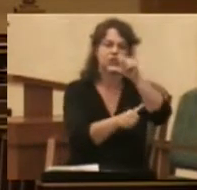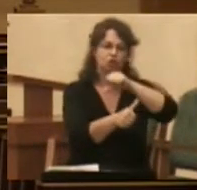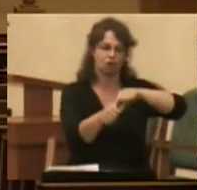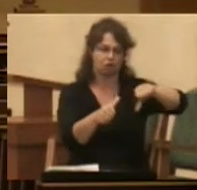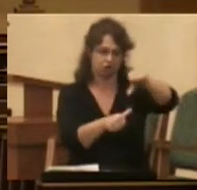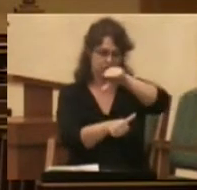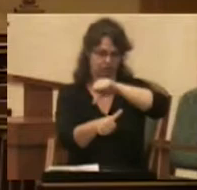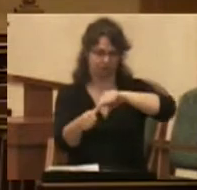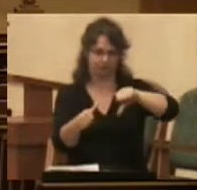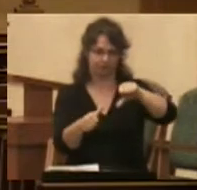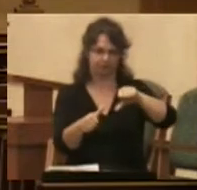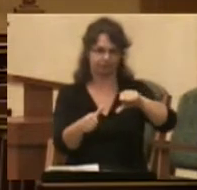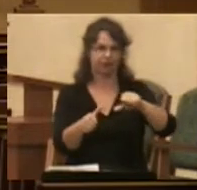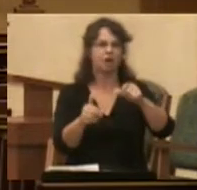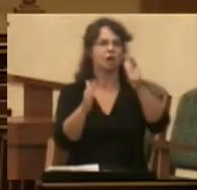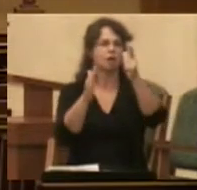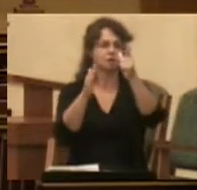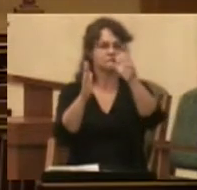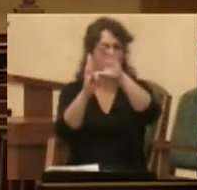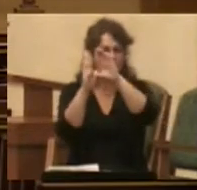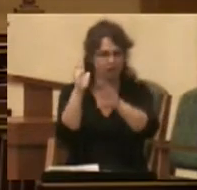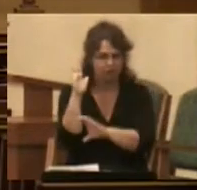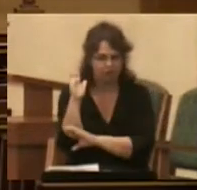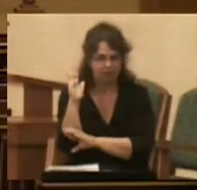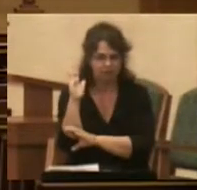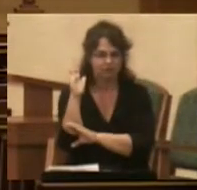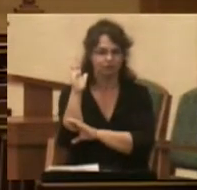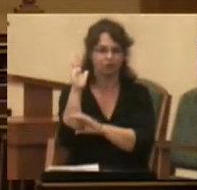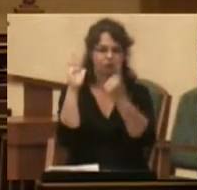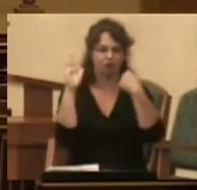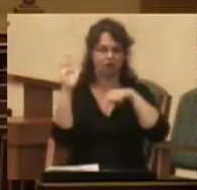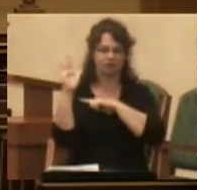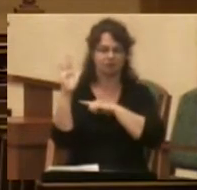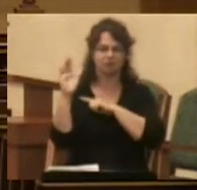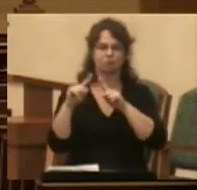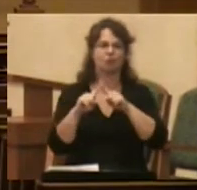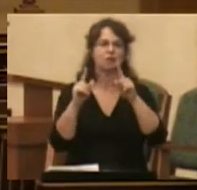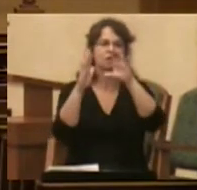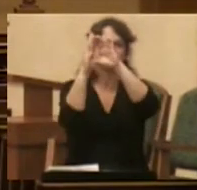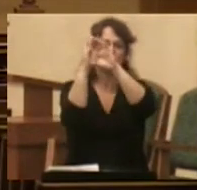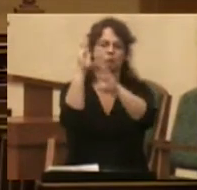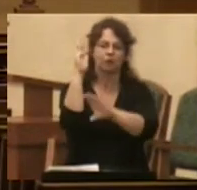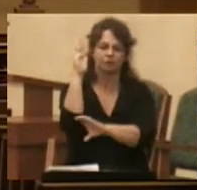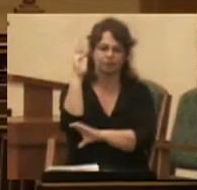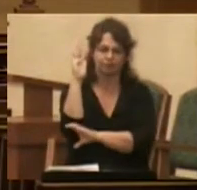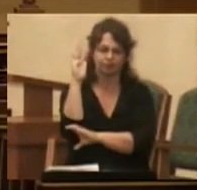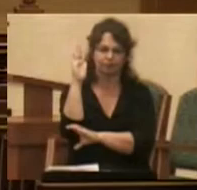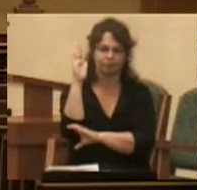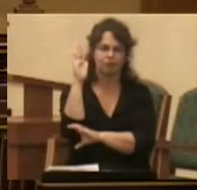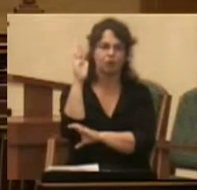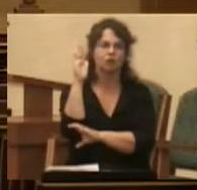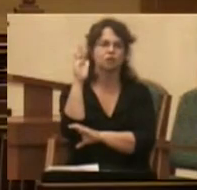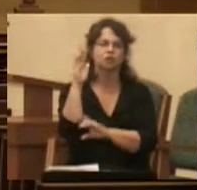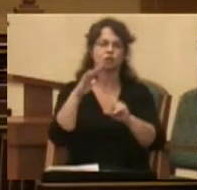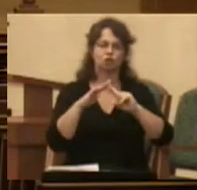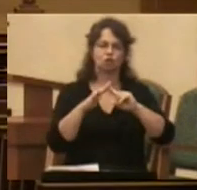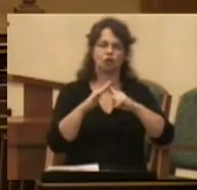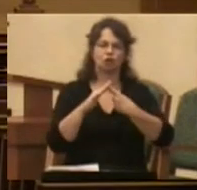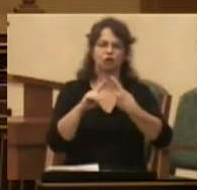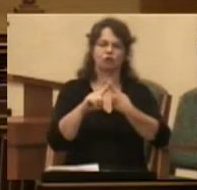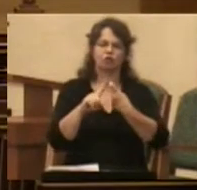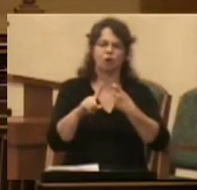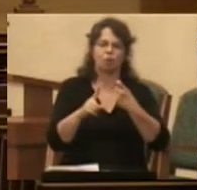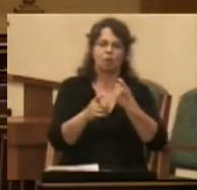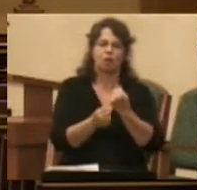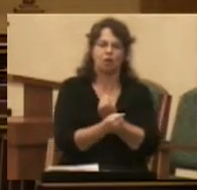It is a commandment to be sure but it is a commandment born out of love so that we can live